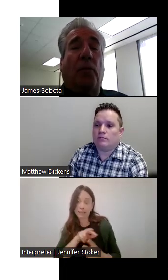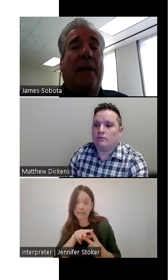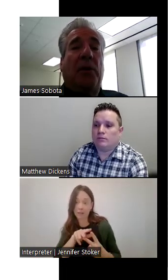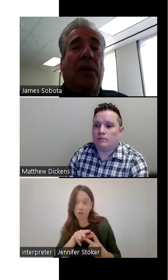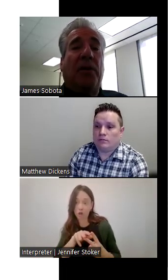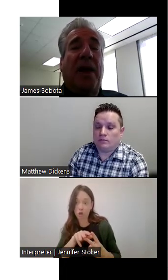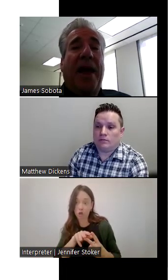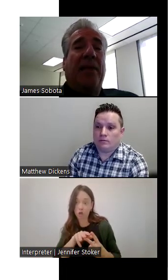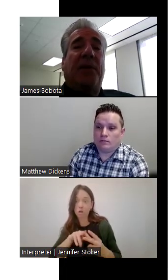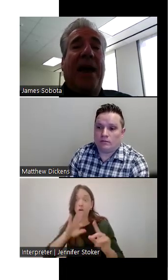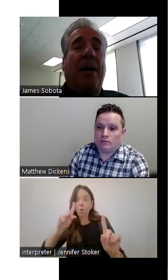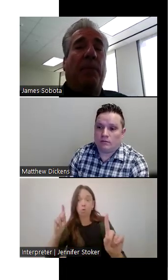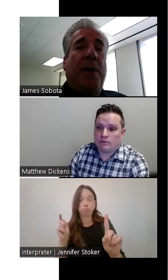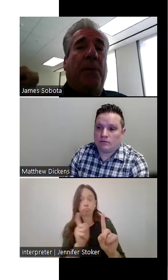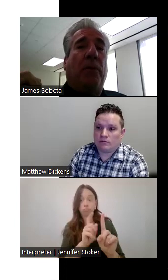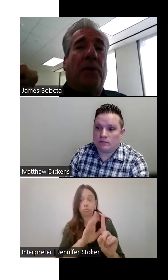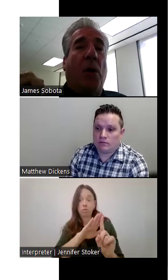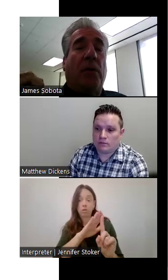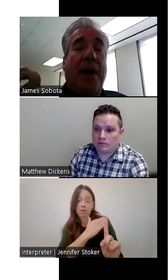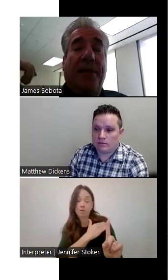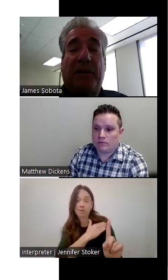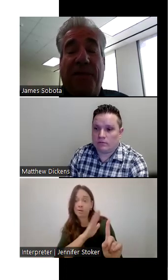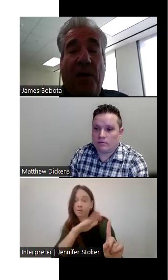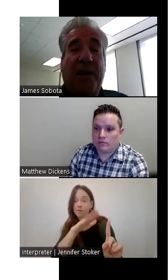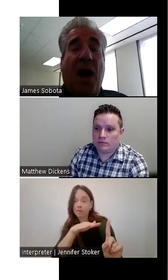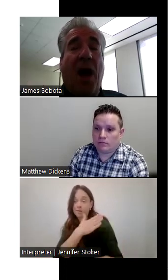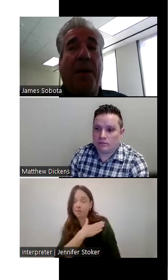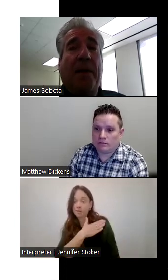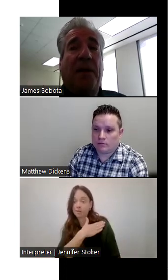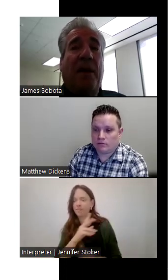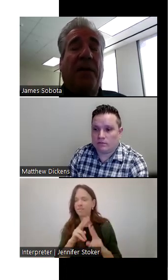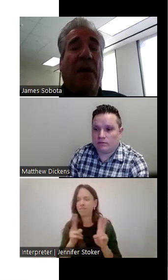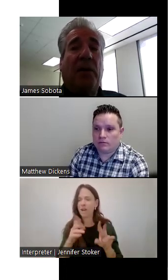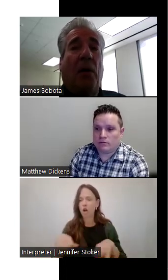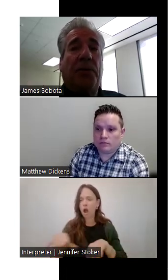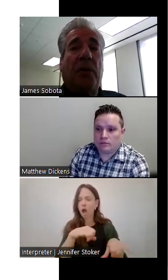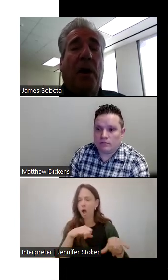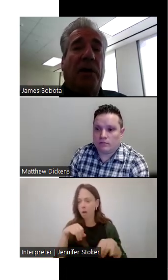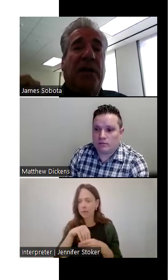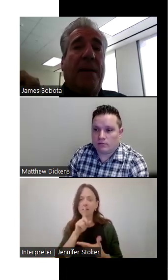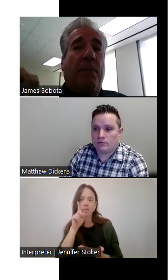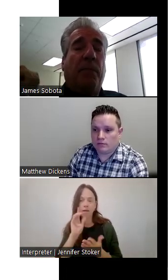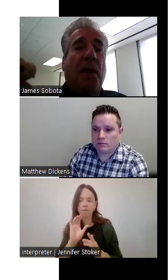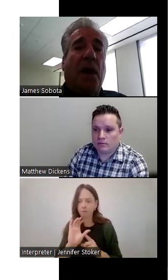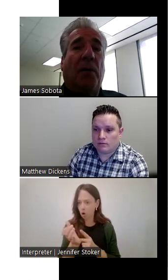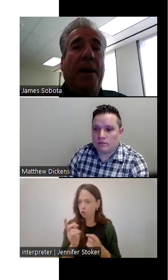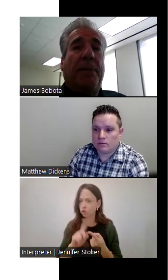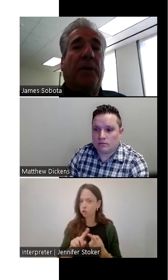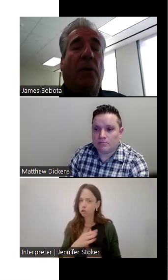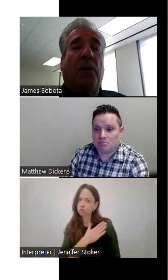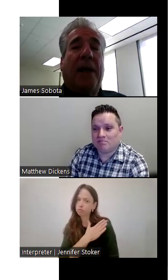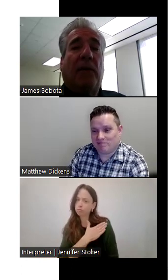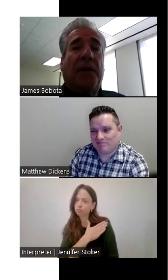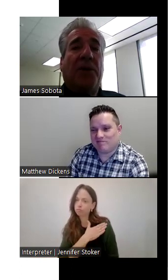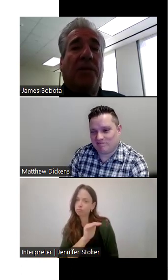well, they'll run up to us and they'll tap people on the shoulder. And that's very common in the deaf culture to tap other